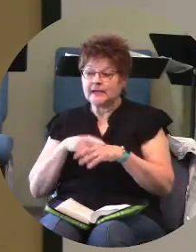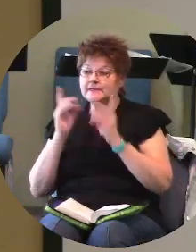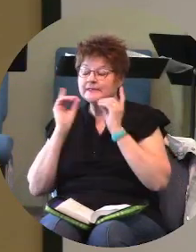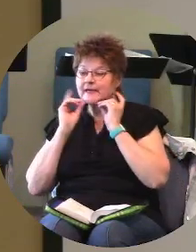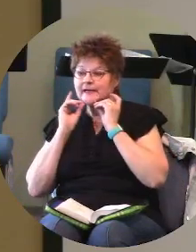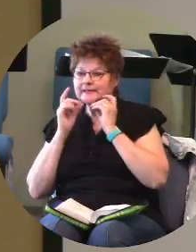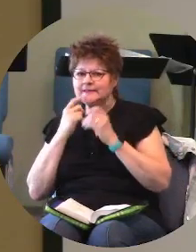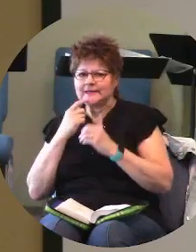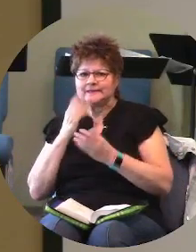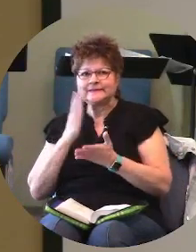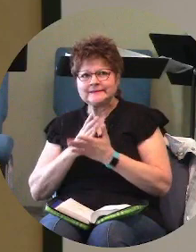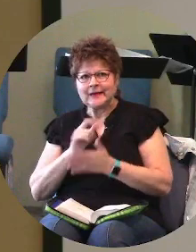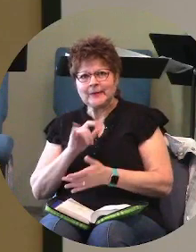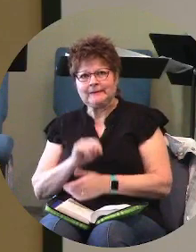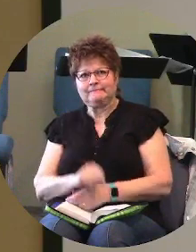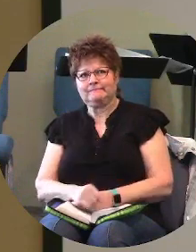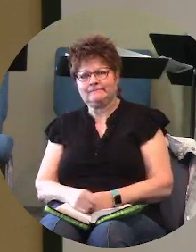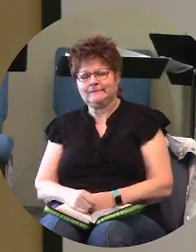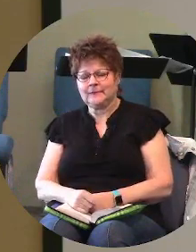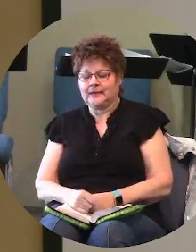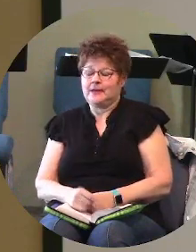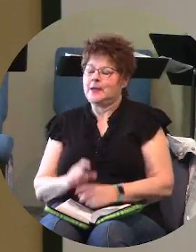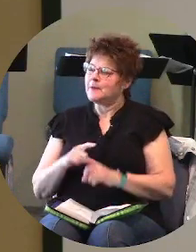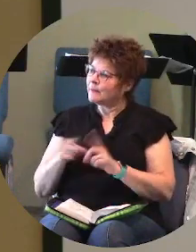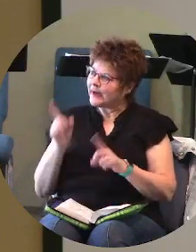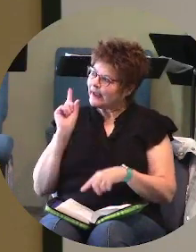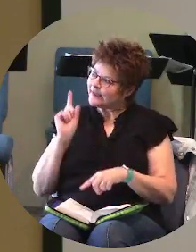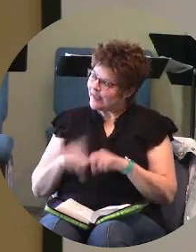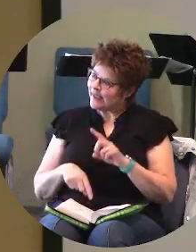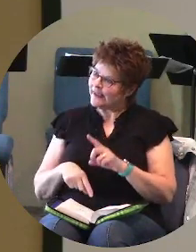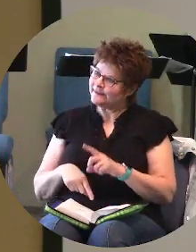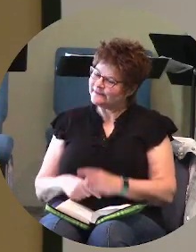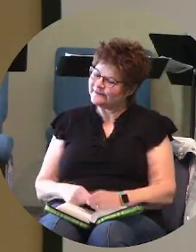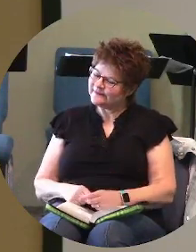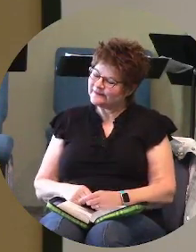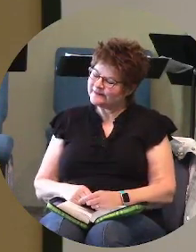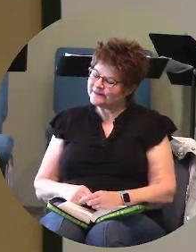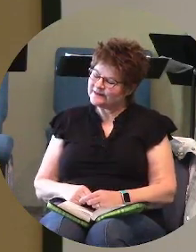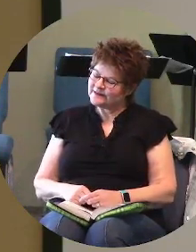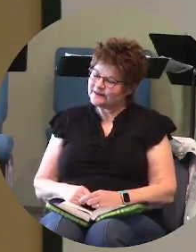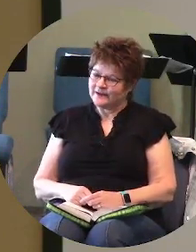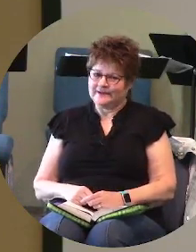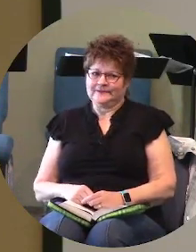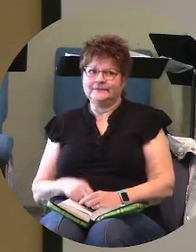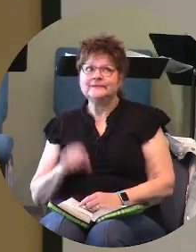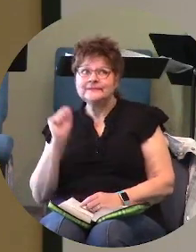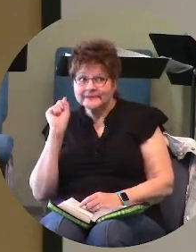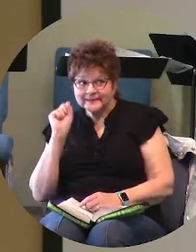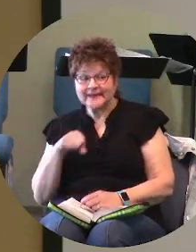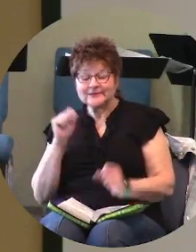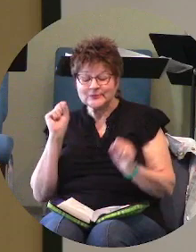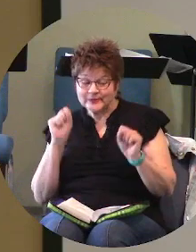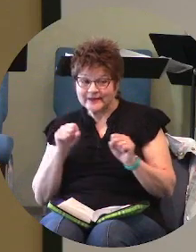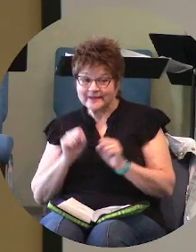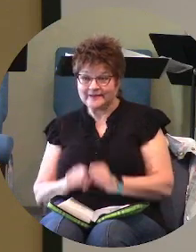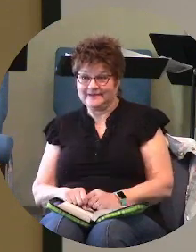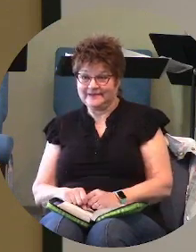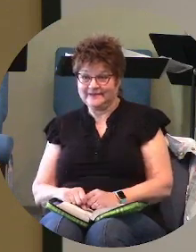stop it it's like but i can't he's like well yes you can